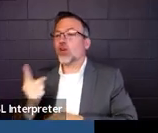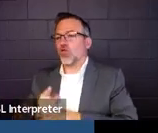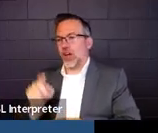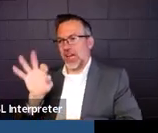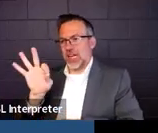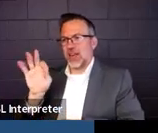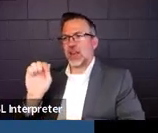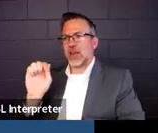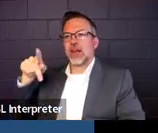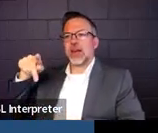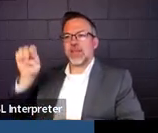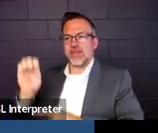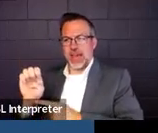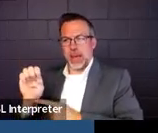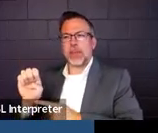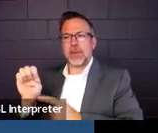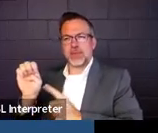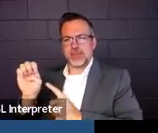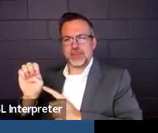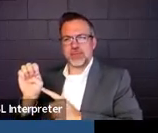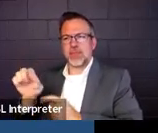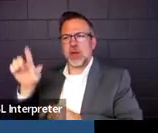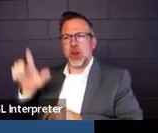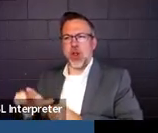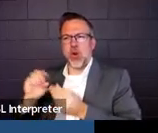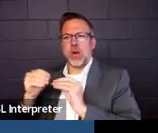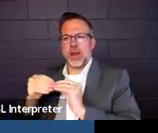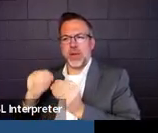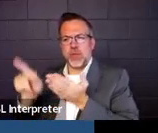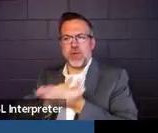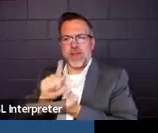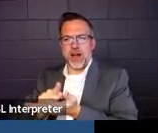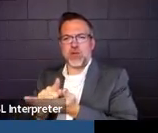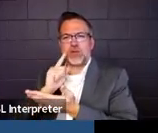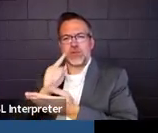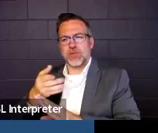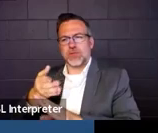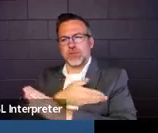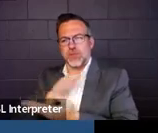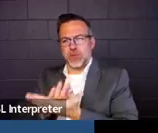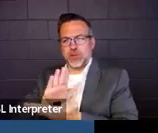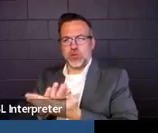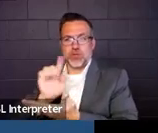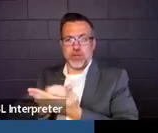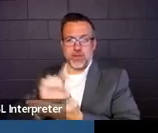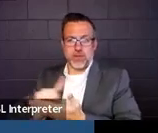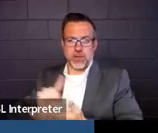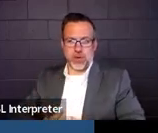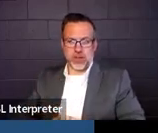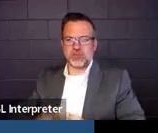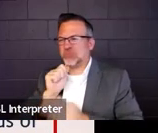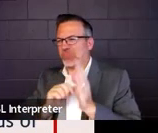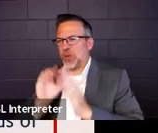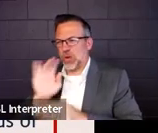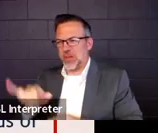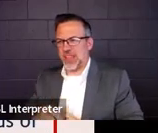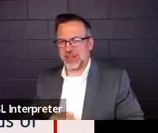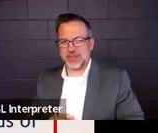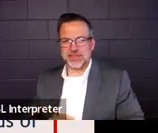It's a, it's a low number of hours per week. So not to worry about that.